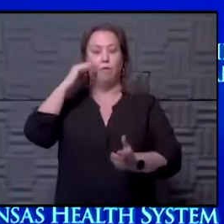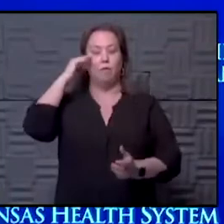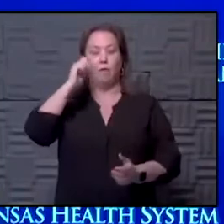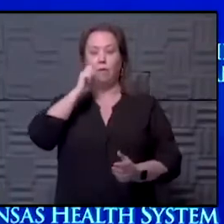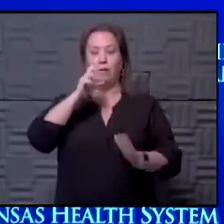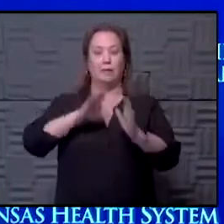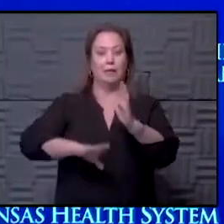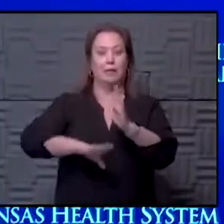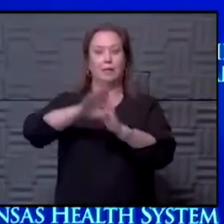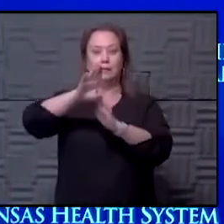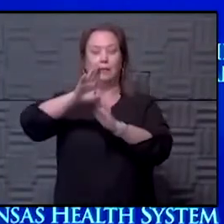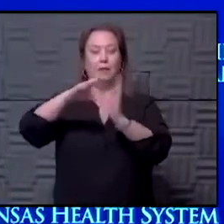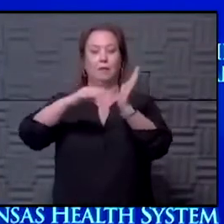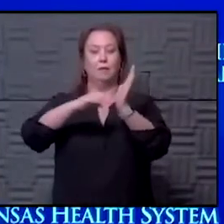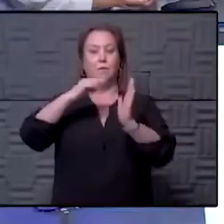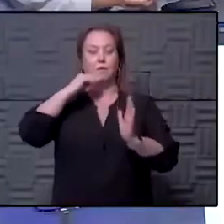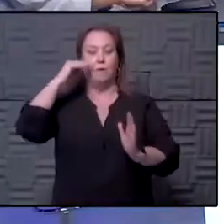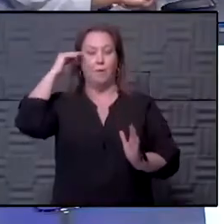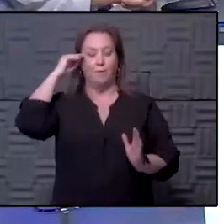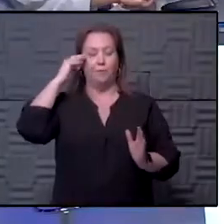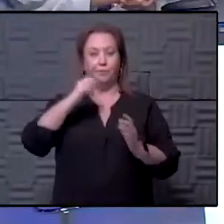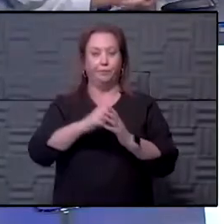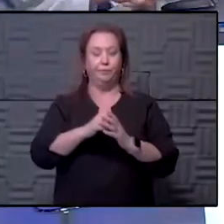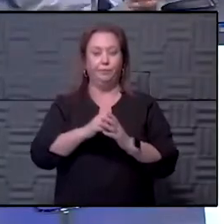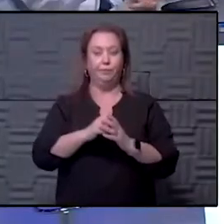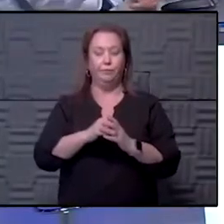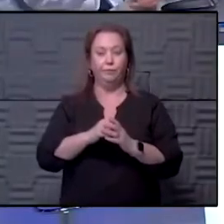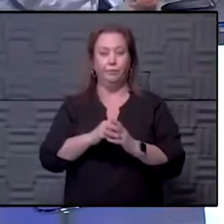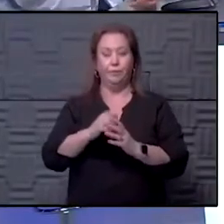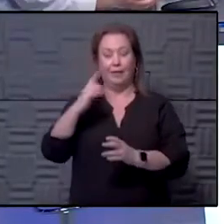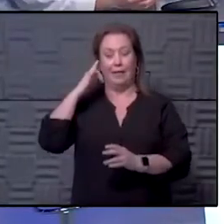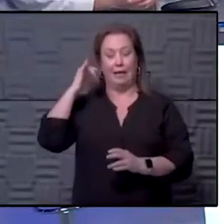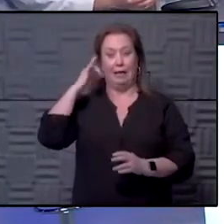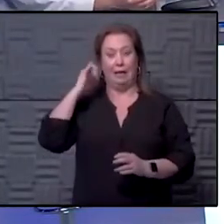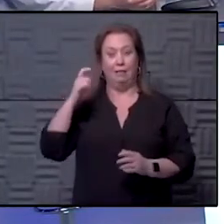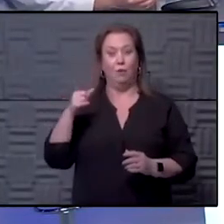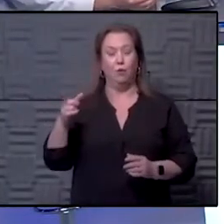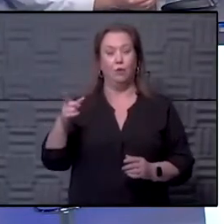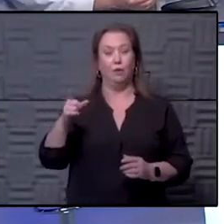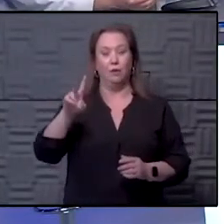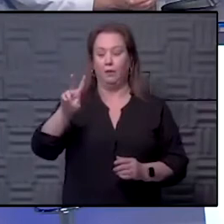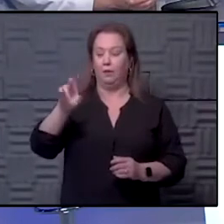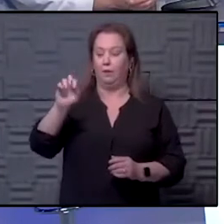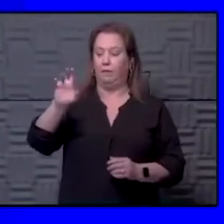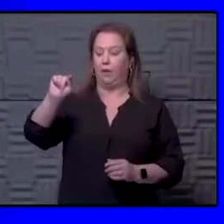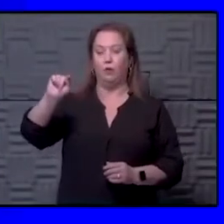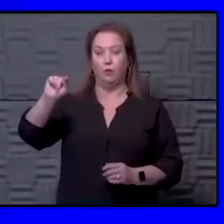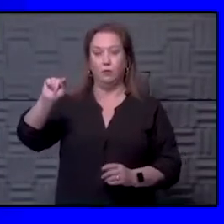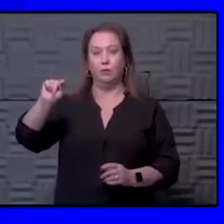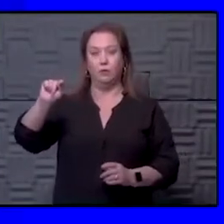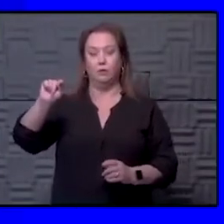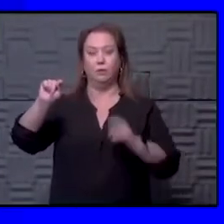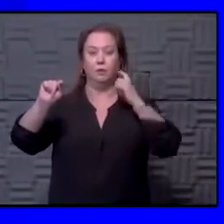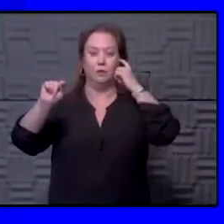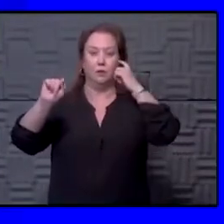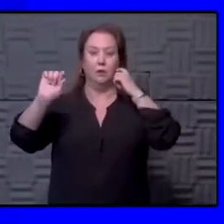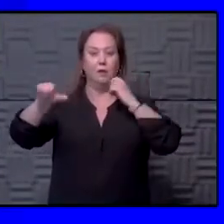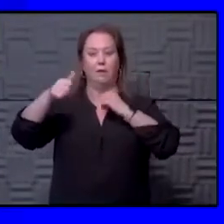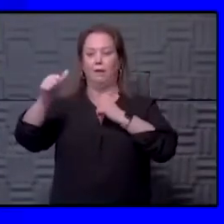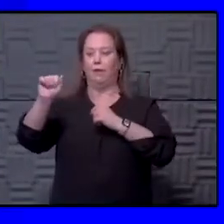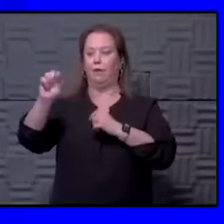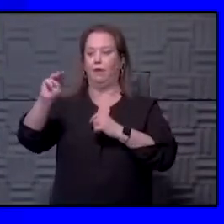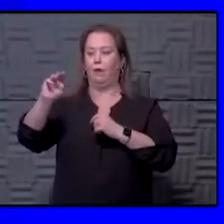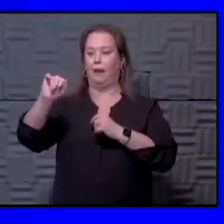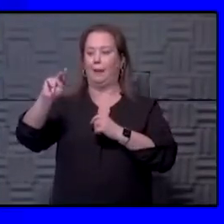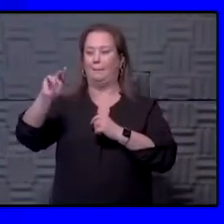seeing a spike in nursing home emissions. Yeah. mean, just to your point, too, you know, the California variants, that is another amino acid